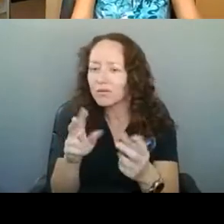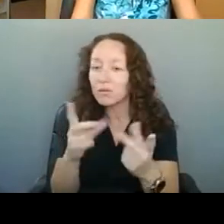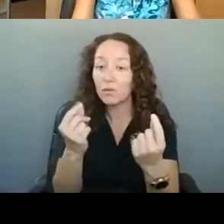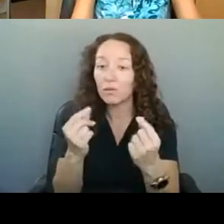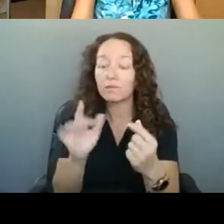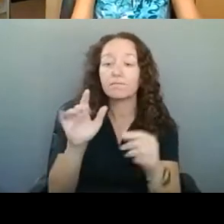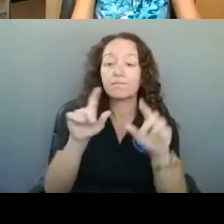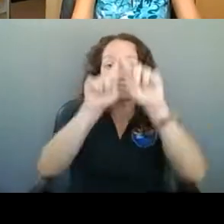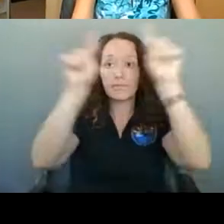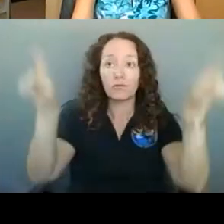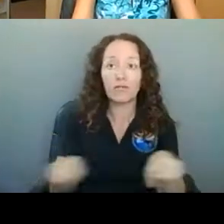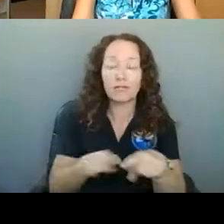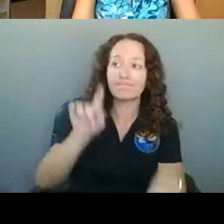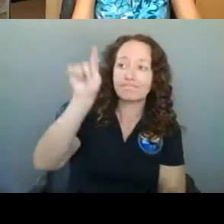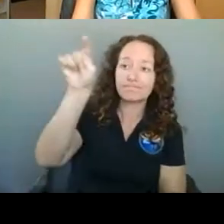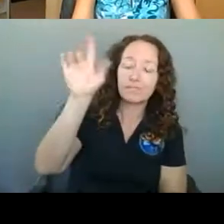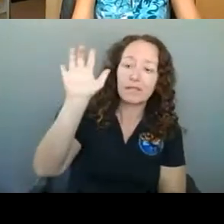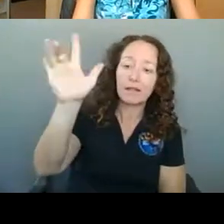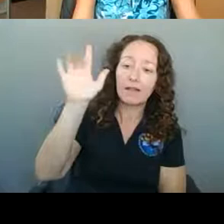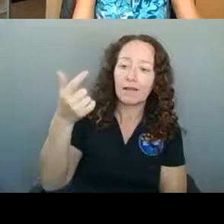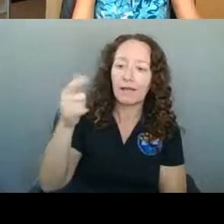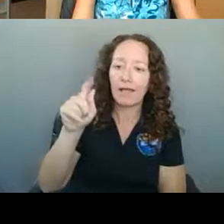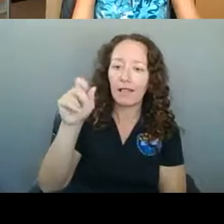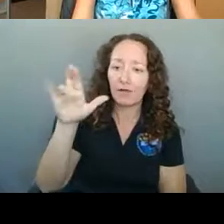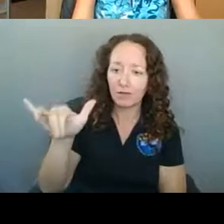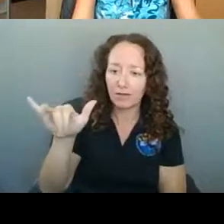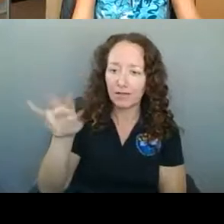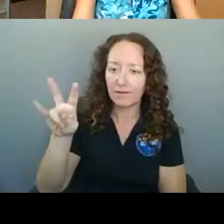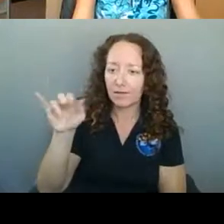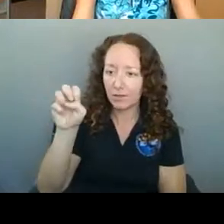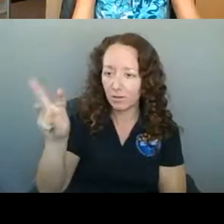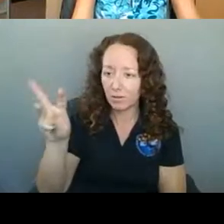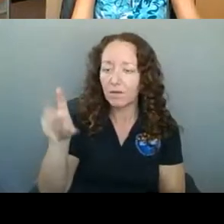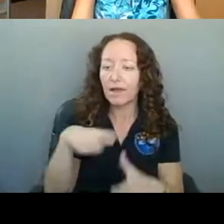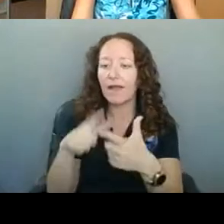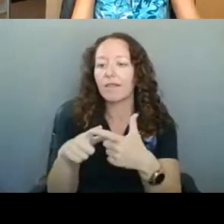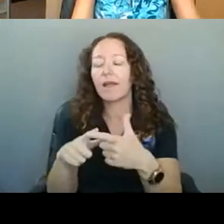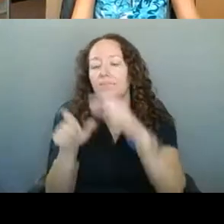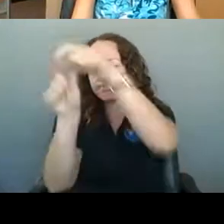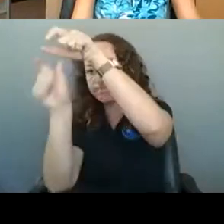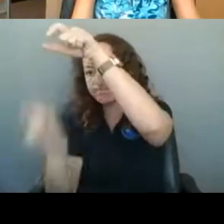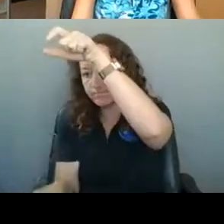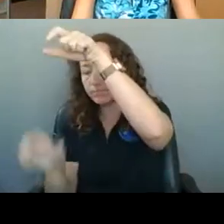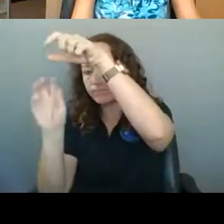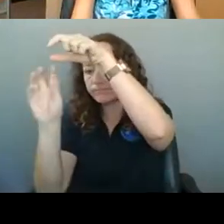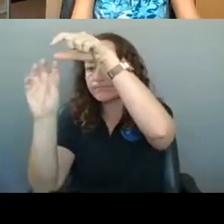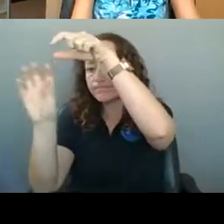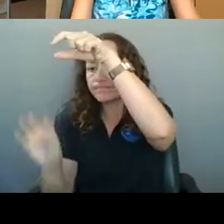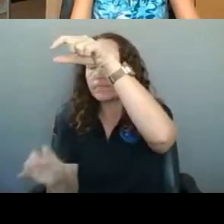screen share and the video screens in order to make the interpreters appear on your screen. And back to you, Mayor.